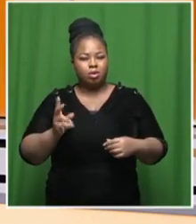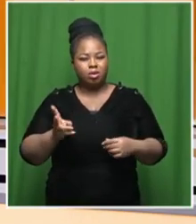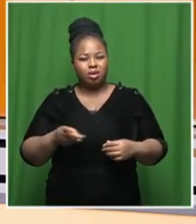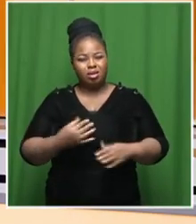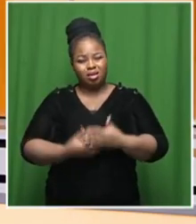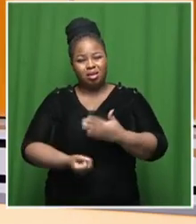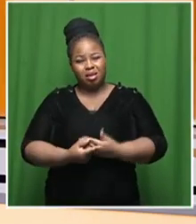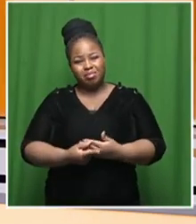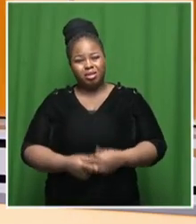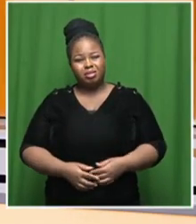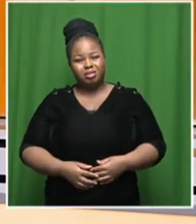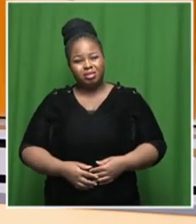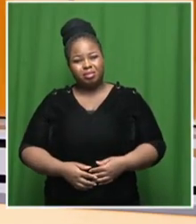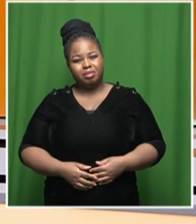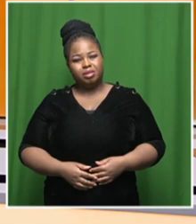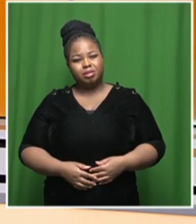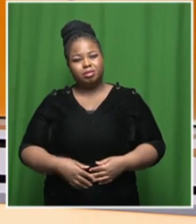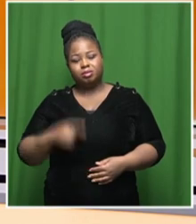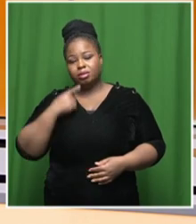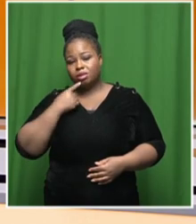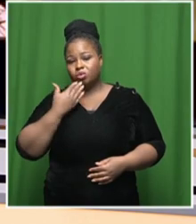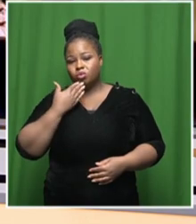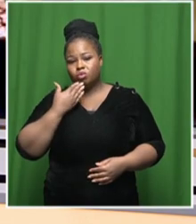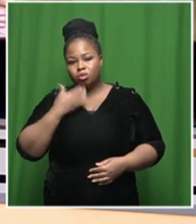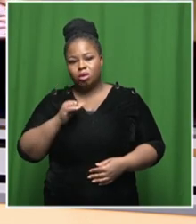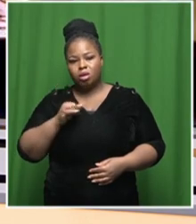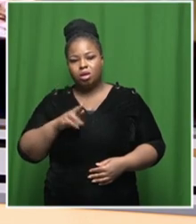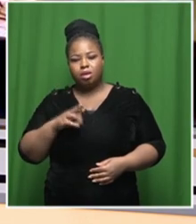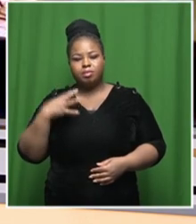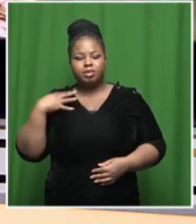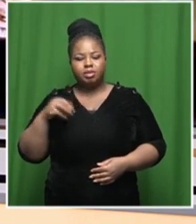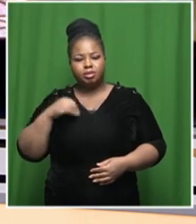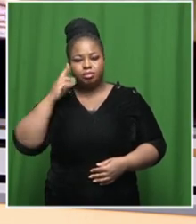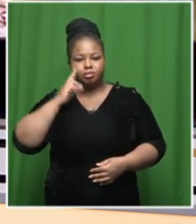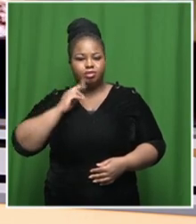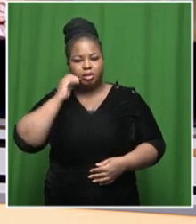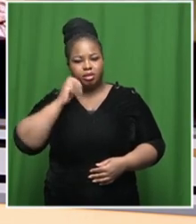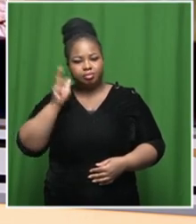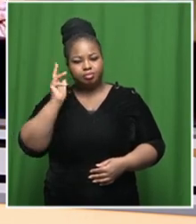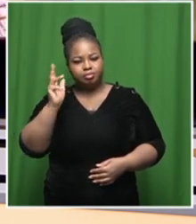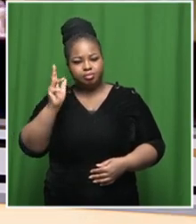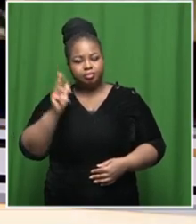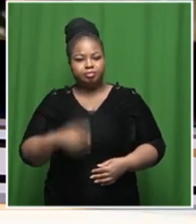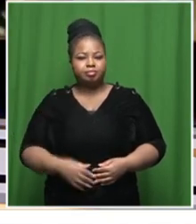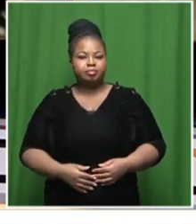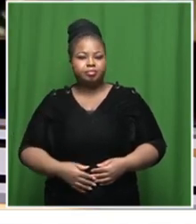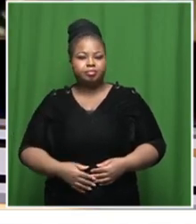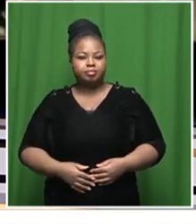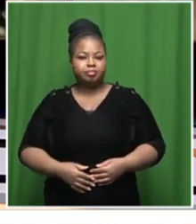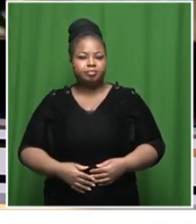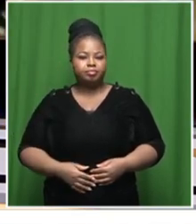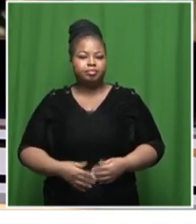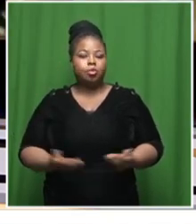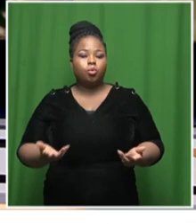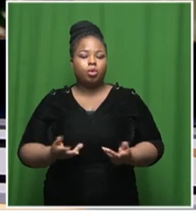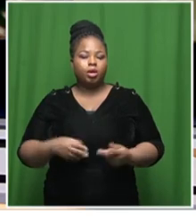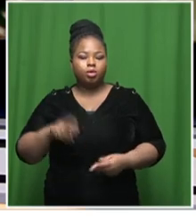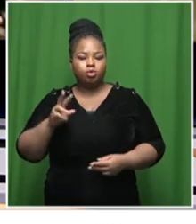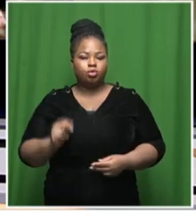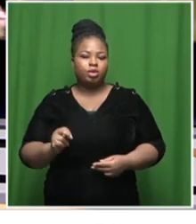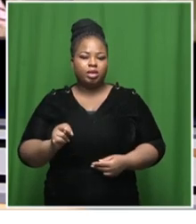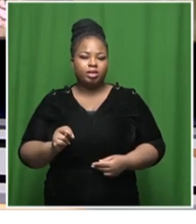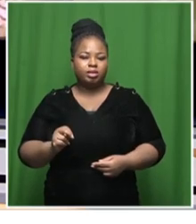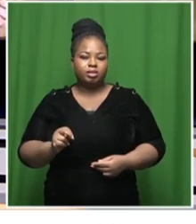mistrust permeate our relations words spoken by Minister of International Relations dr. Naledi Pandor when she delivered South